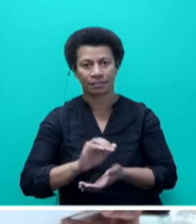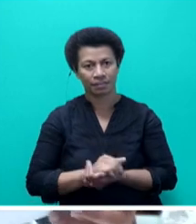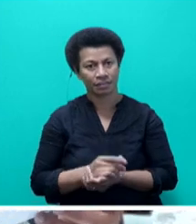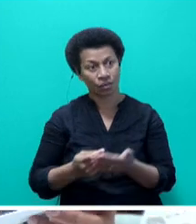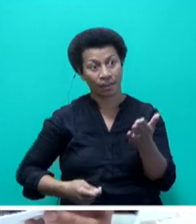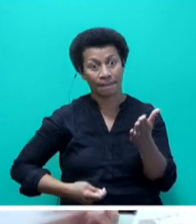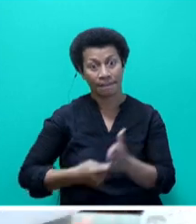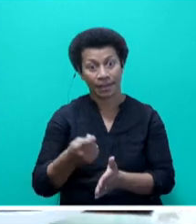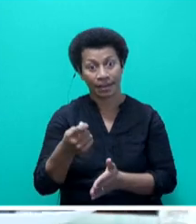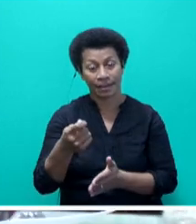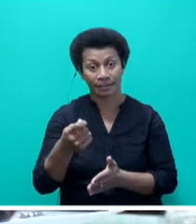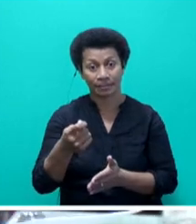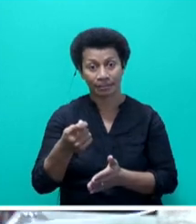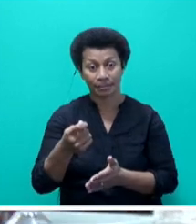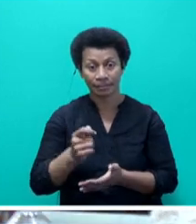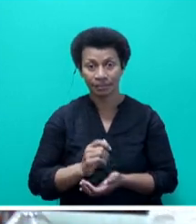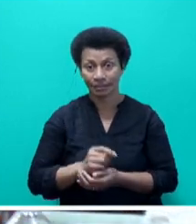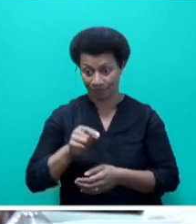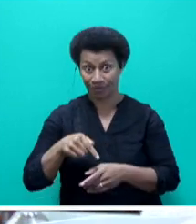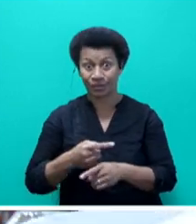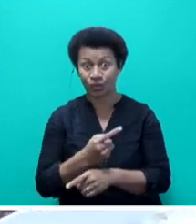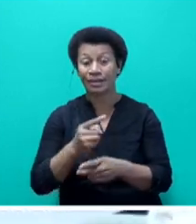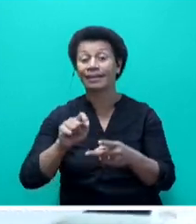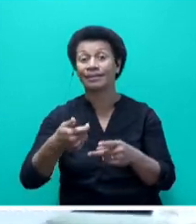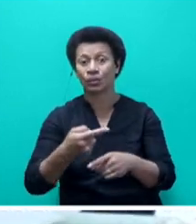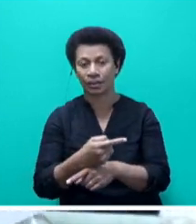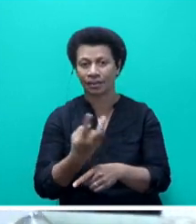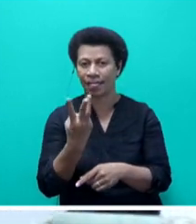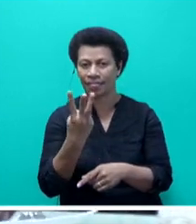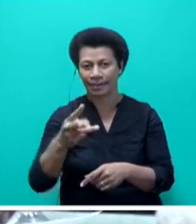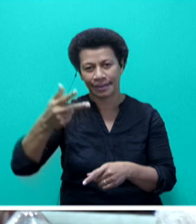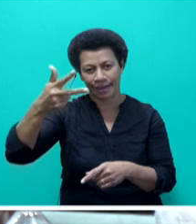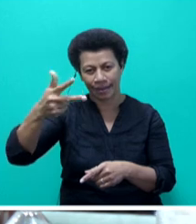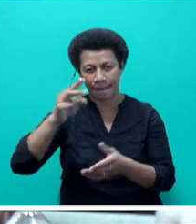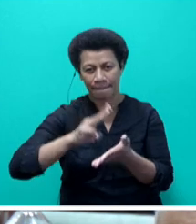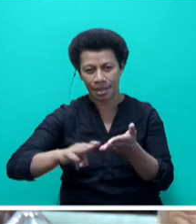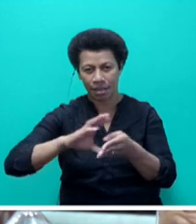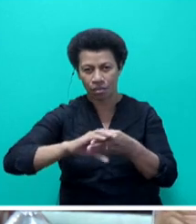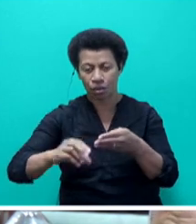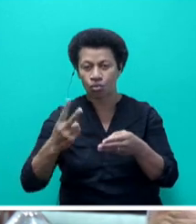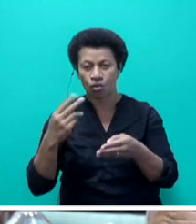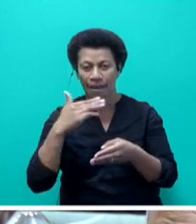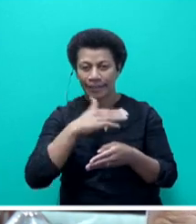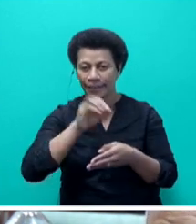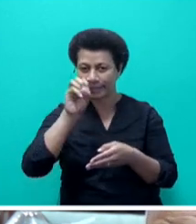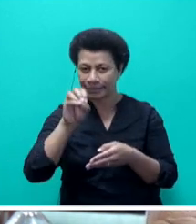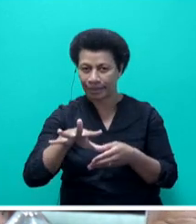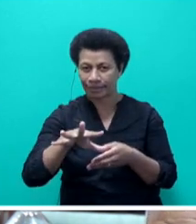out this week and next week $38 million. For 210,000 Fijian